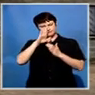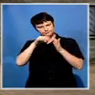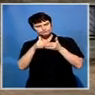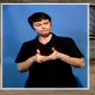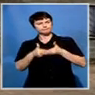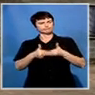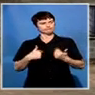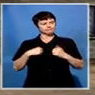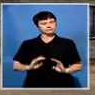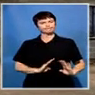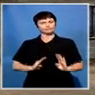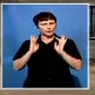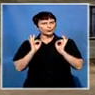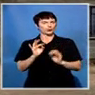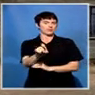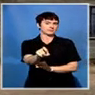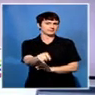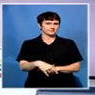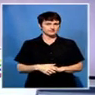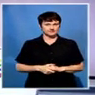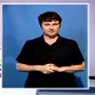Sikumalo, SAPC News, Lady Smith.